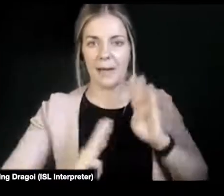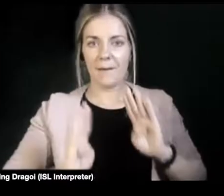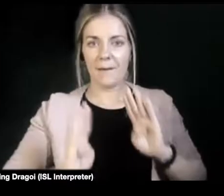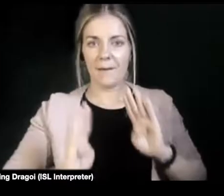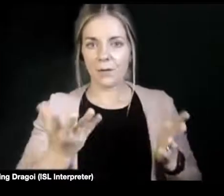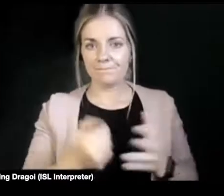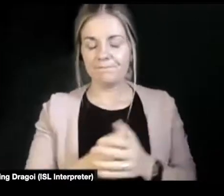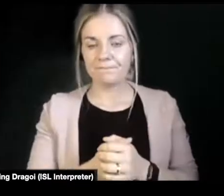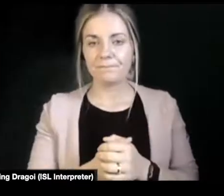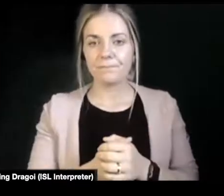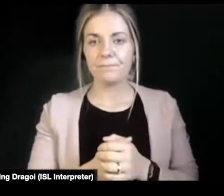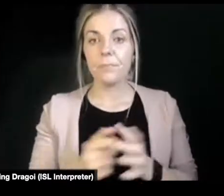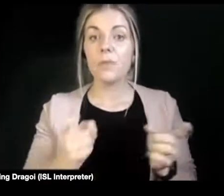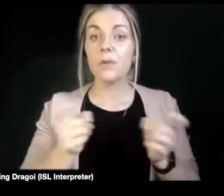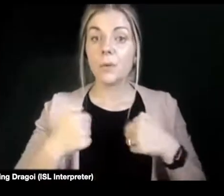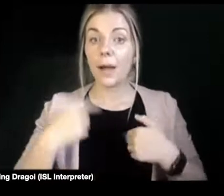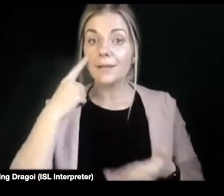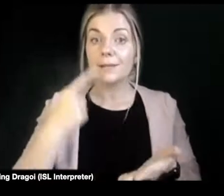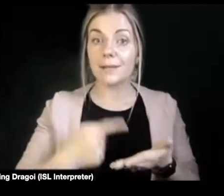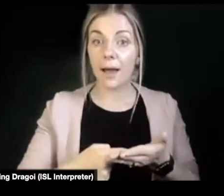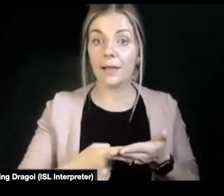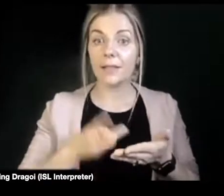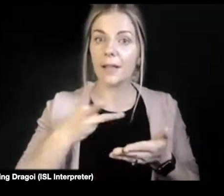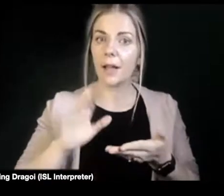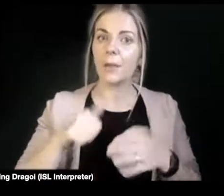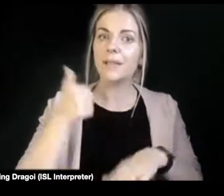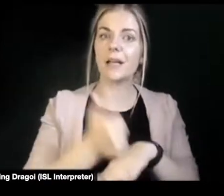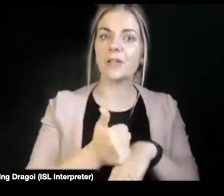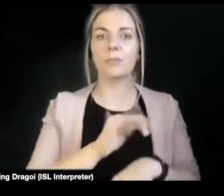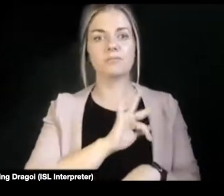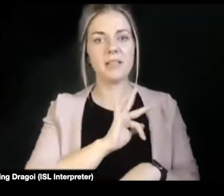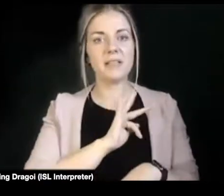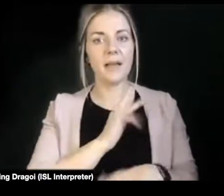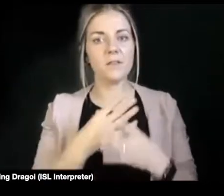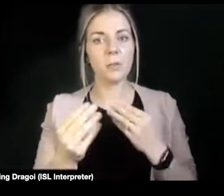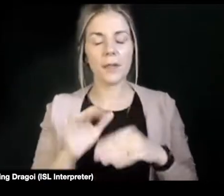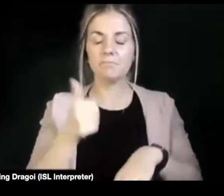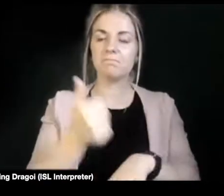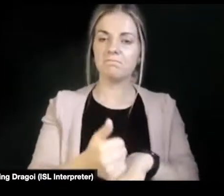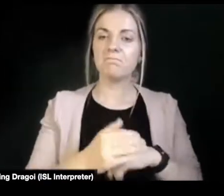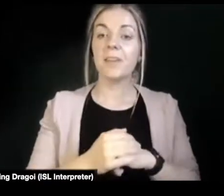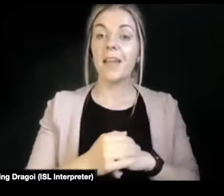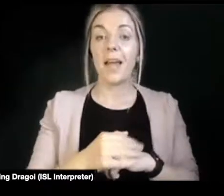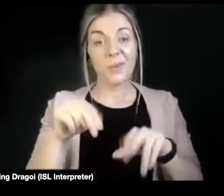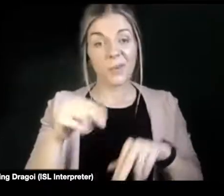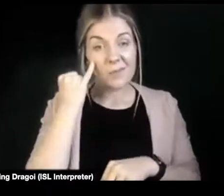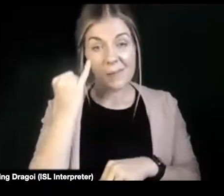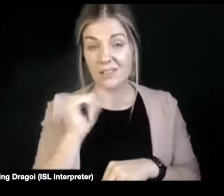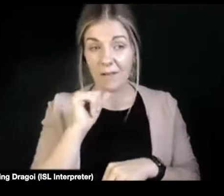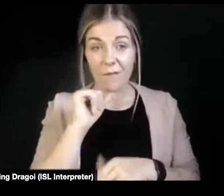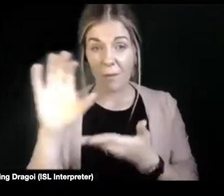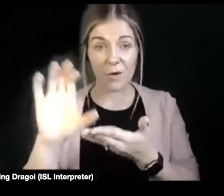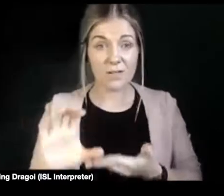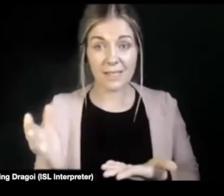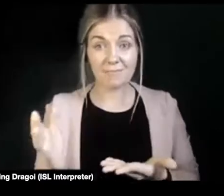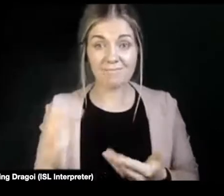So I decided that I was going to set something up myself. And as you can imagine, there's no funding, especially not